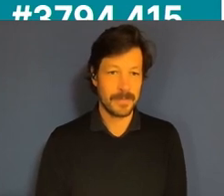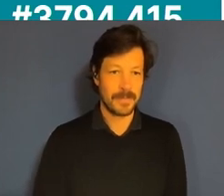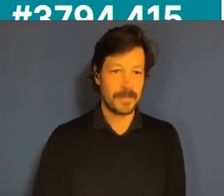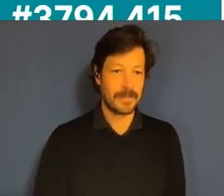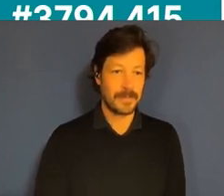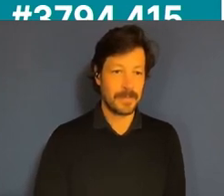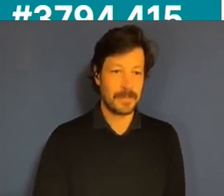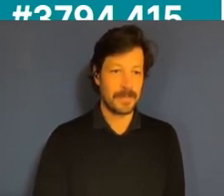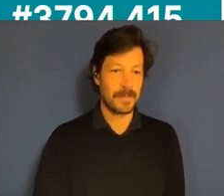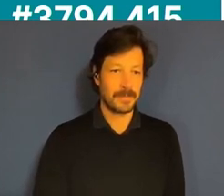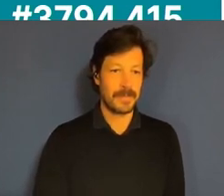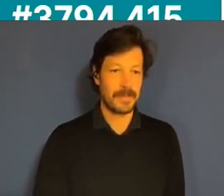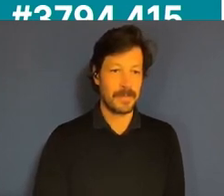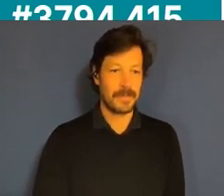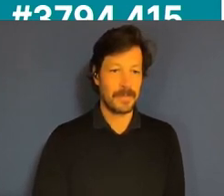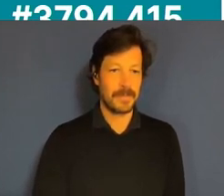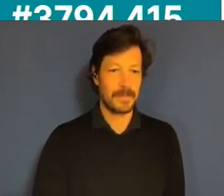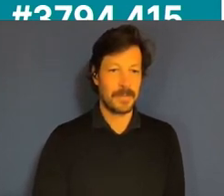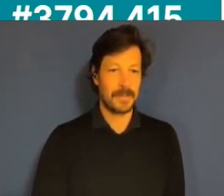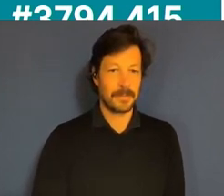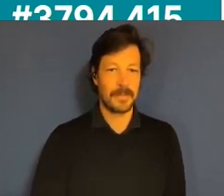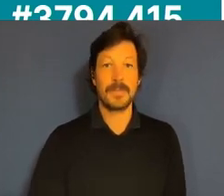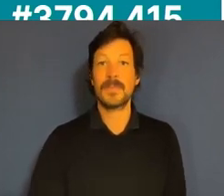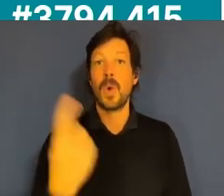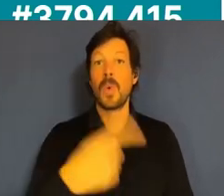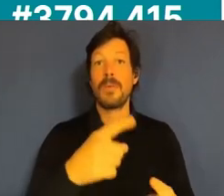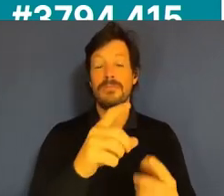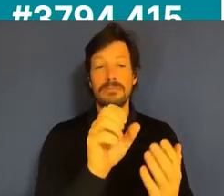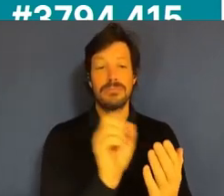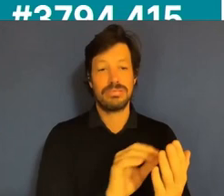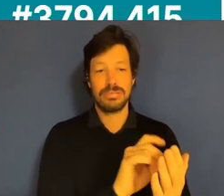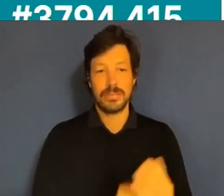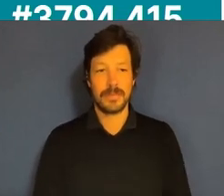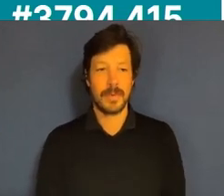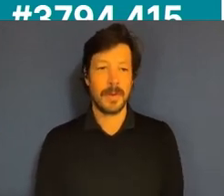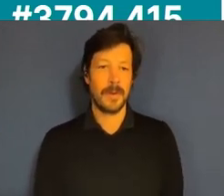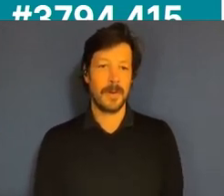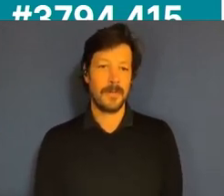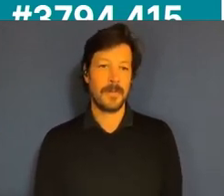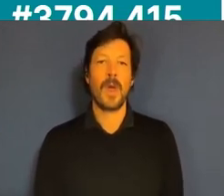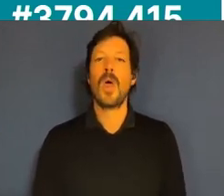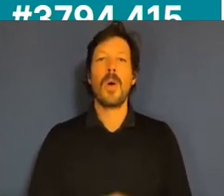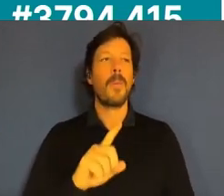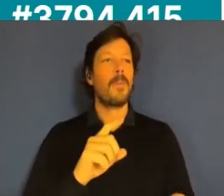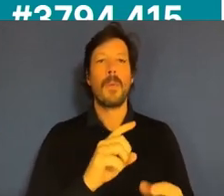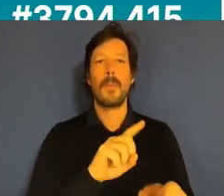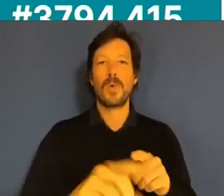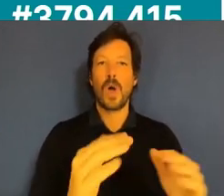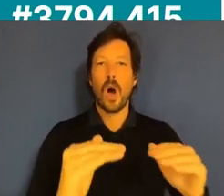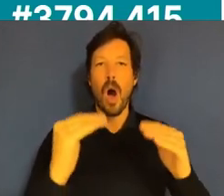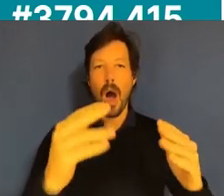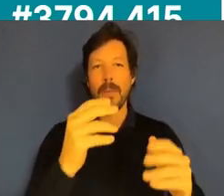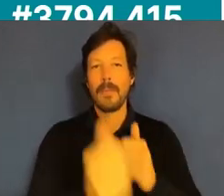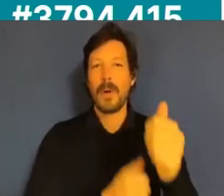and before we show the right answer. So, QuickSmart, what do you think is the most popular mail name in the Australian public service?